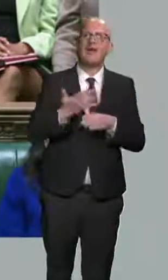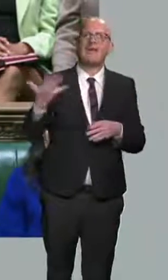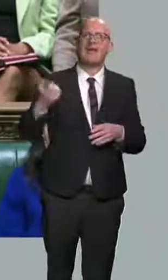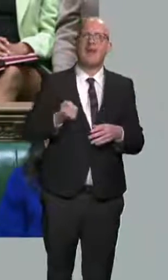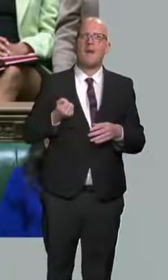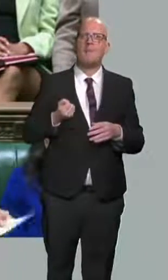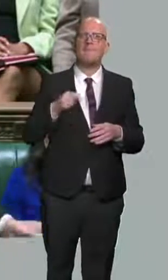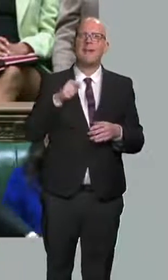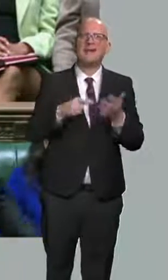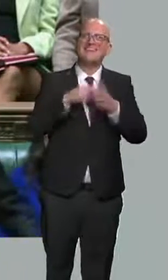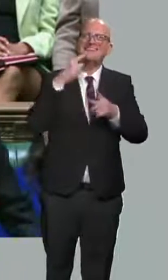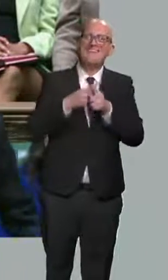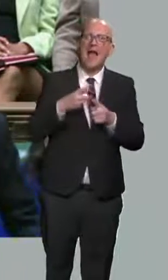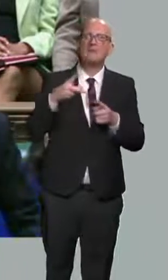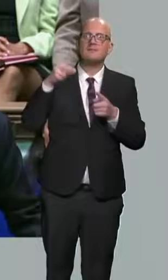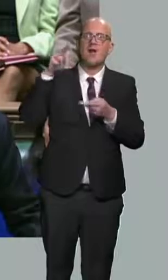cut that rewards work.